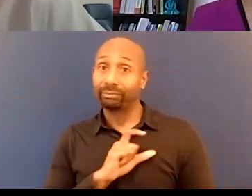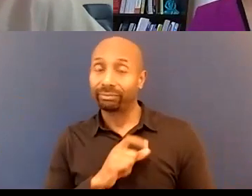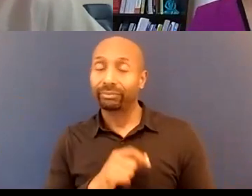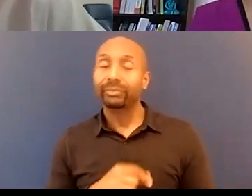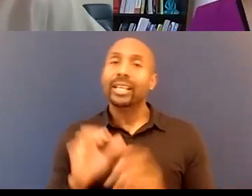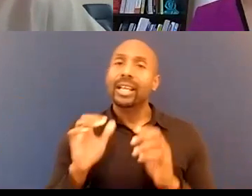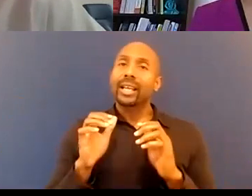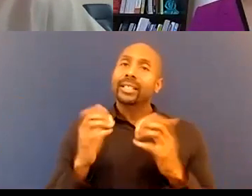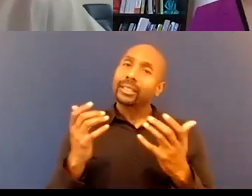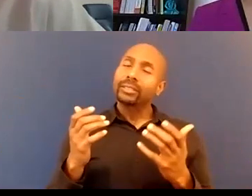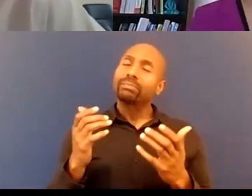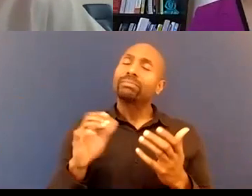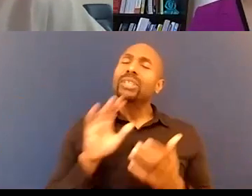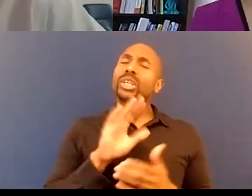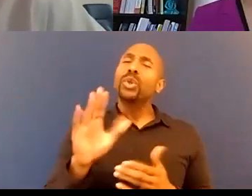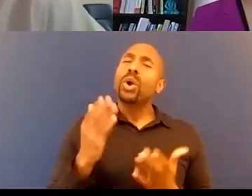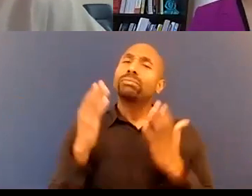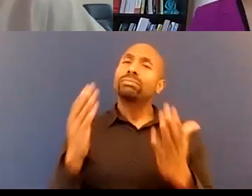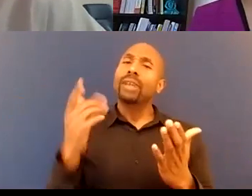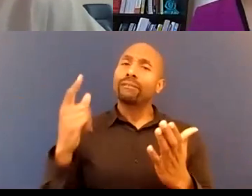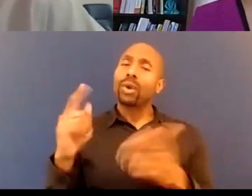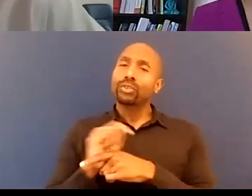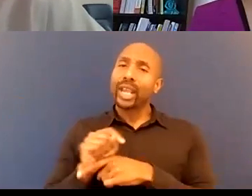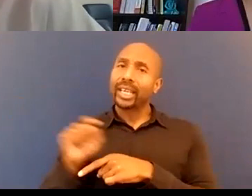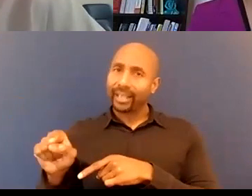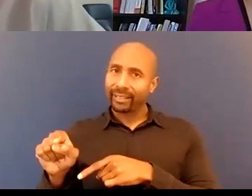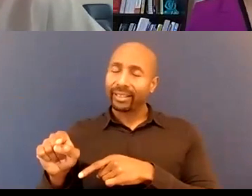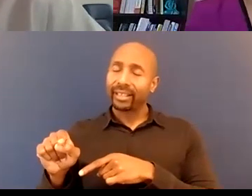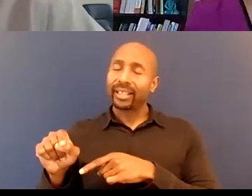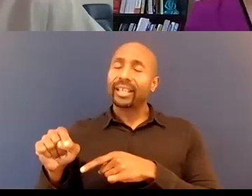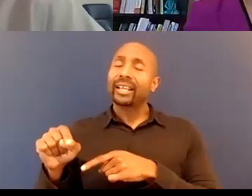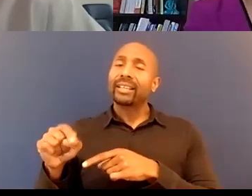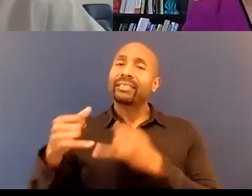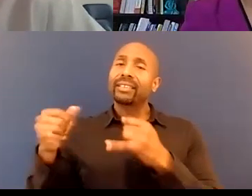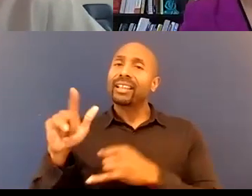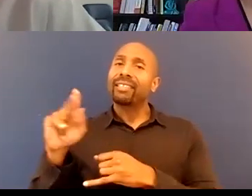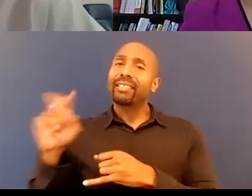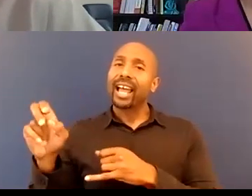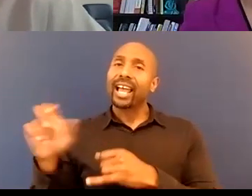officers but specifically to the leadership of a law enforcement organization